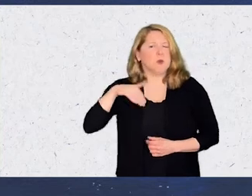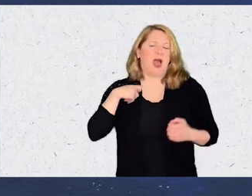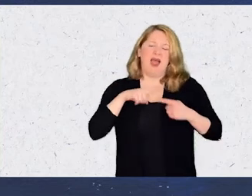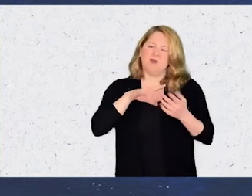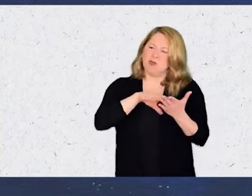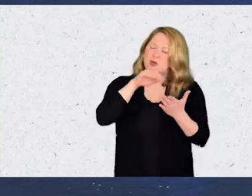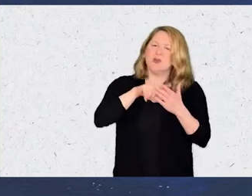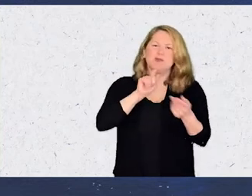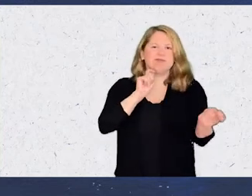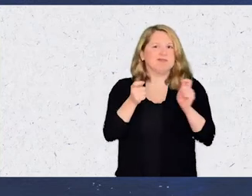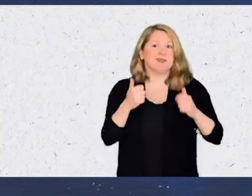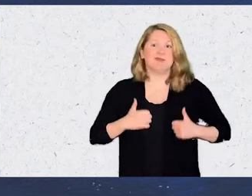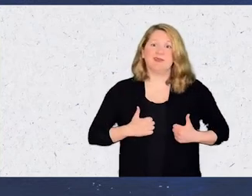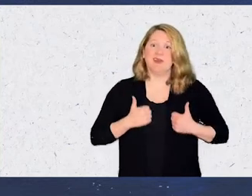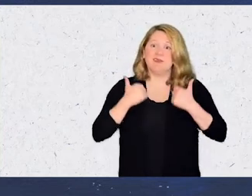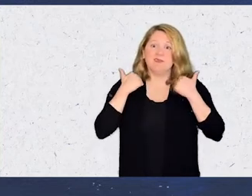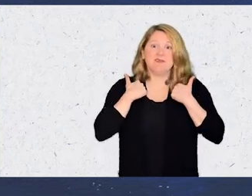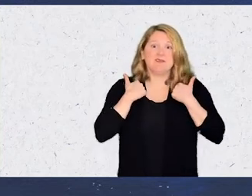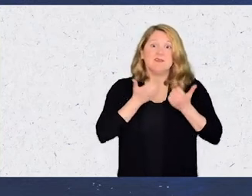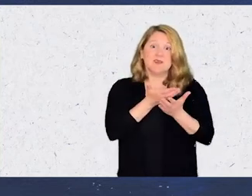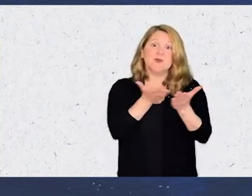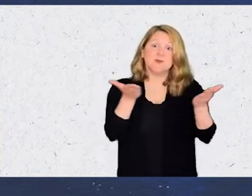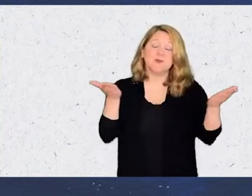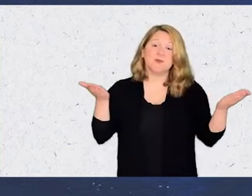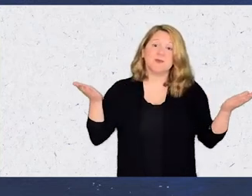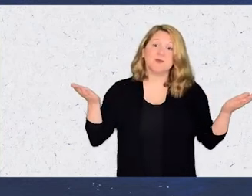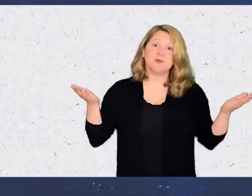have to learn to adapt to life.